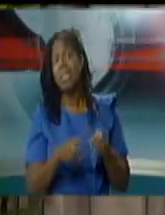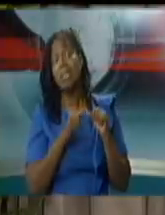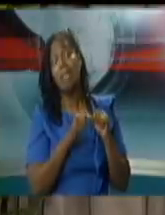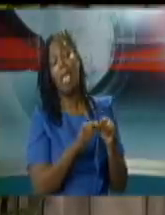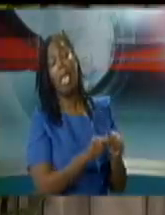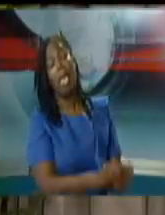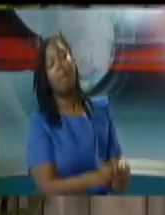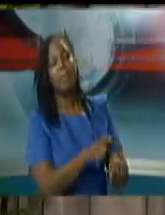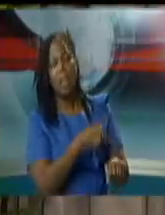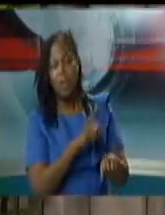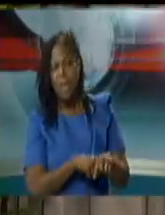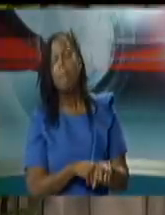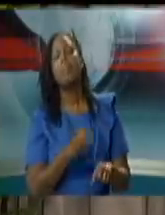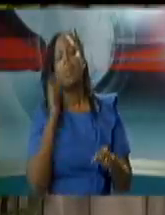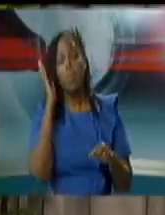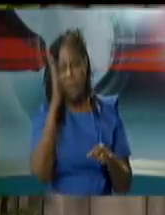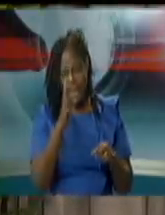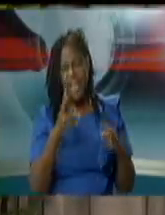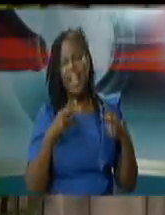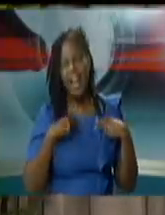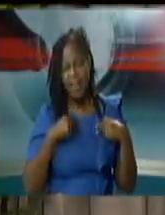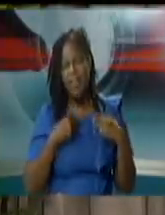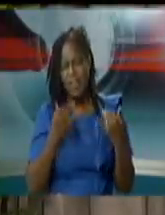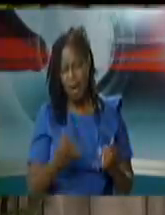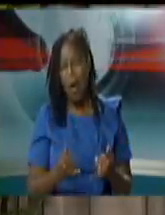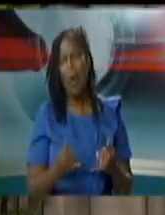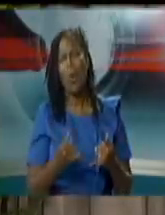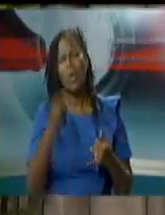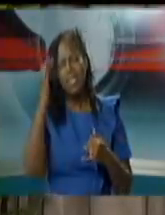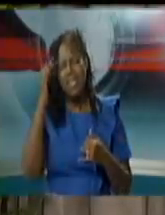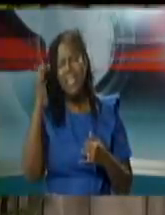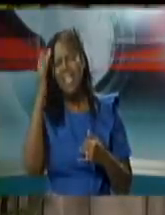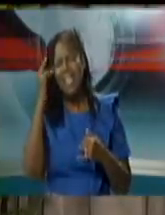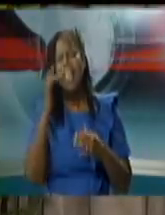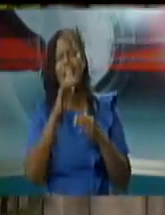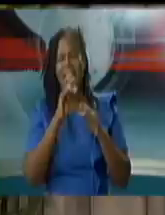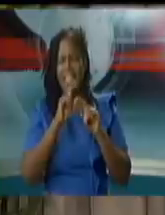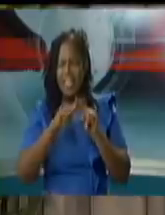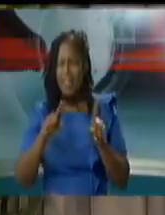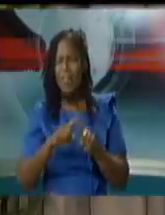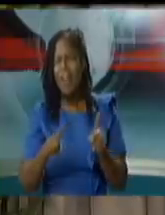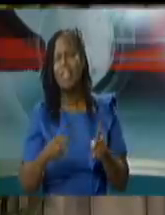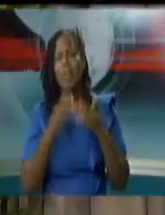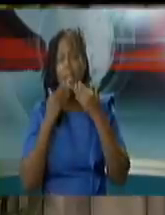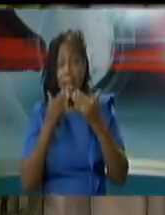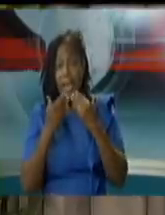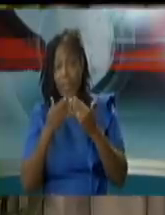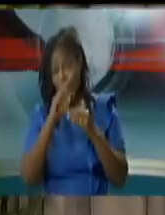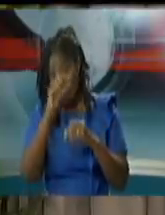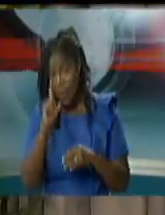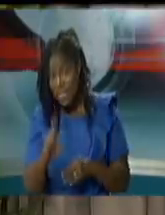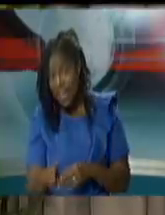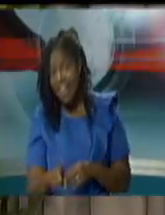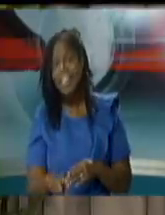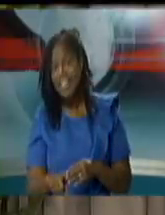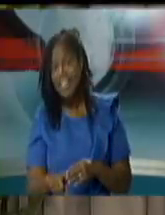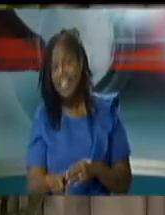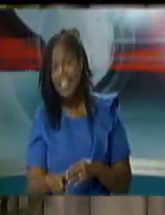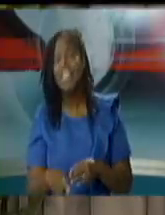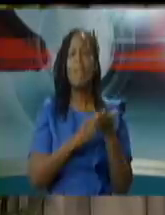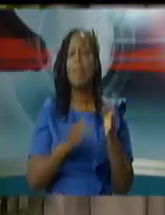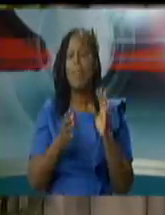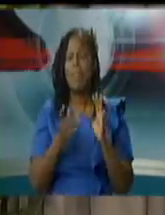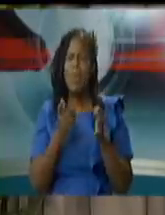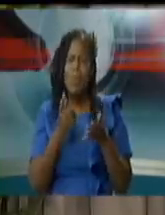psychological impact because it's a rare equation so i thank you for your question it's part and parcel of the deliberations of the government and